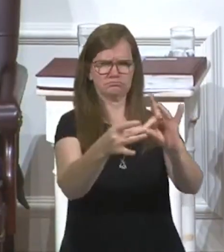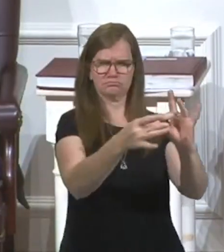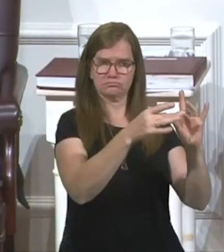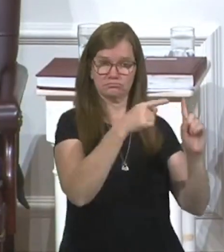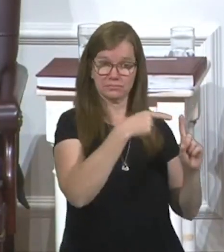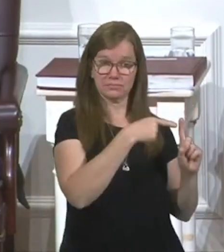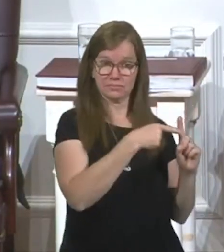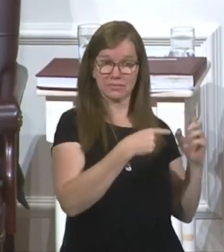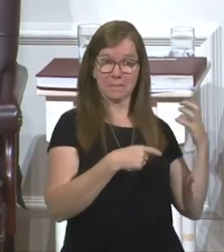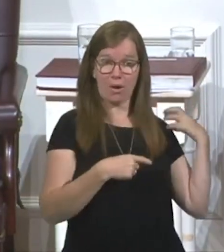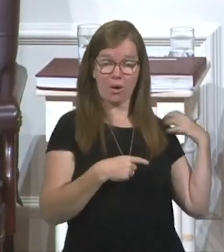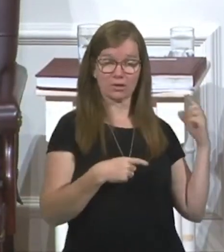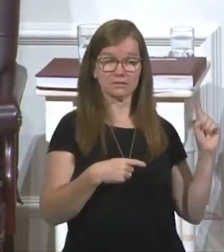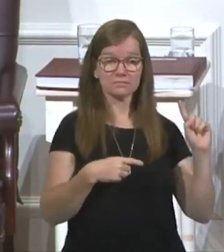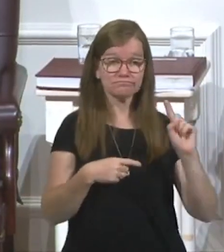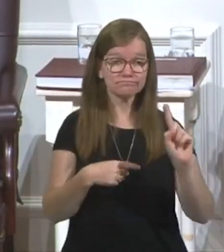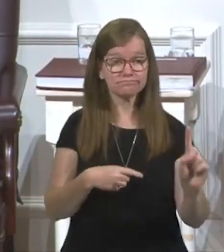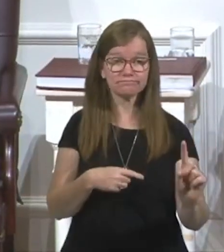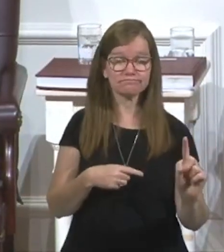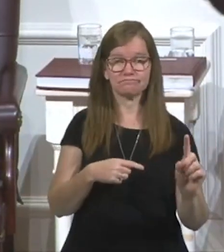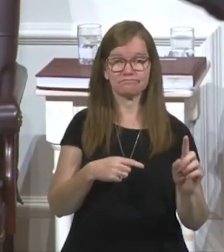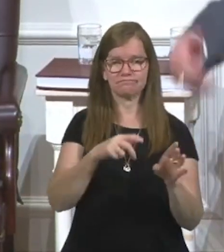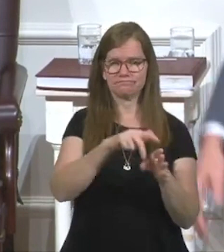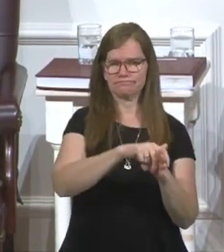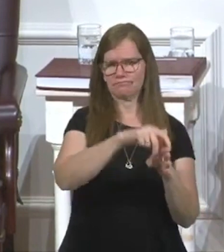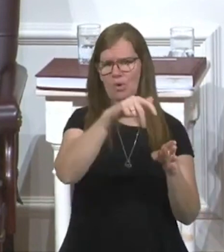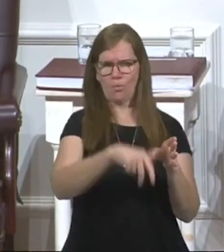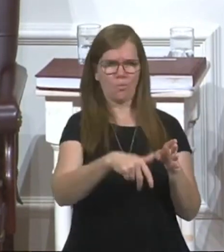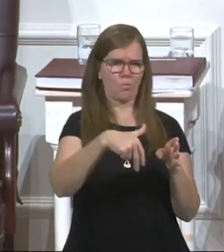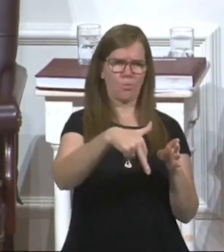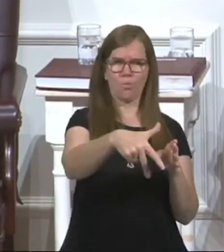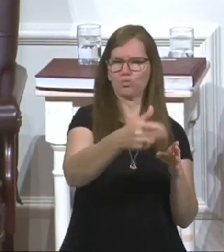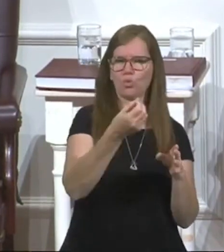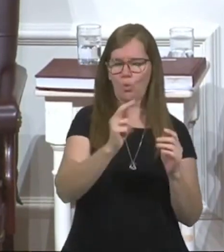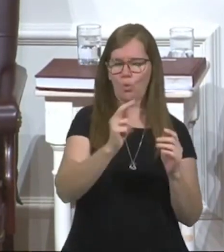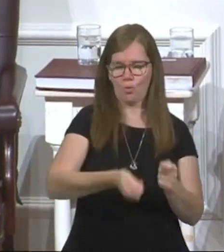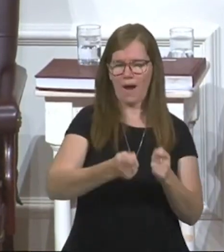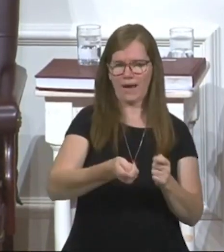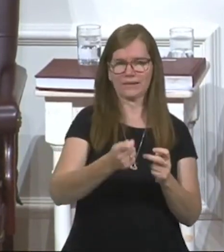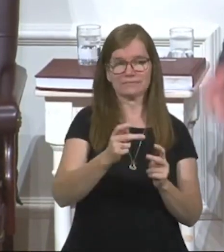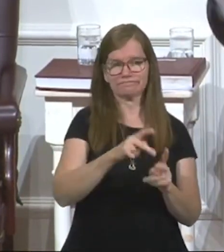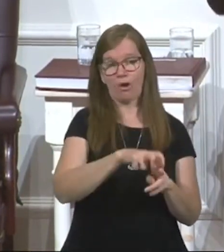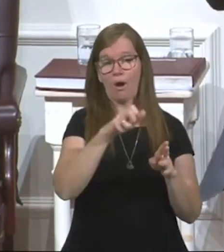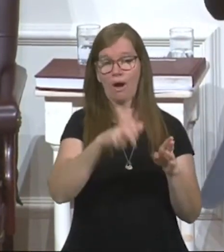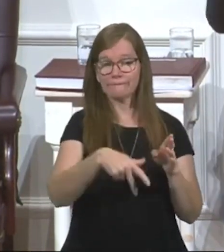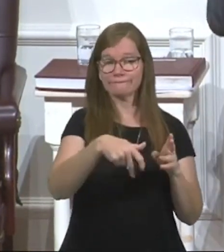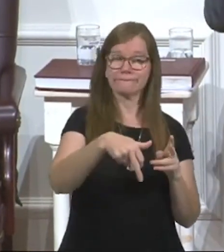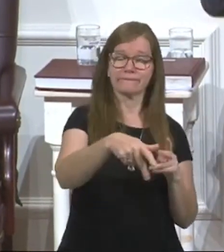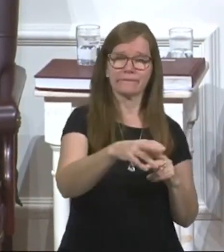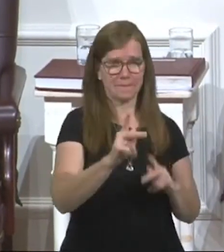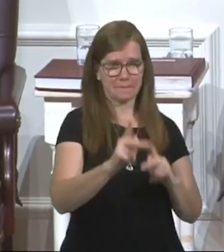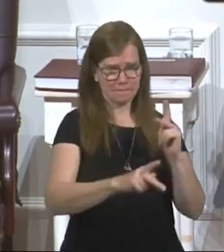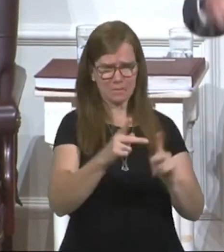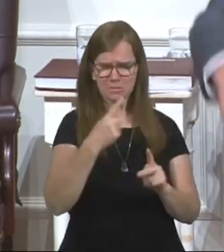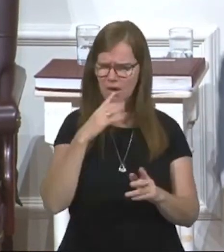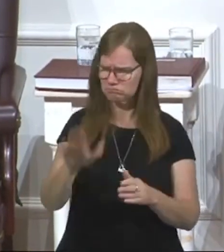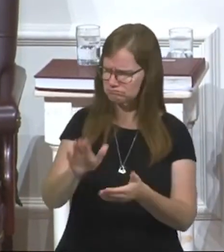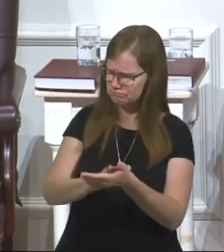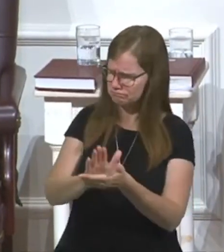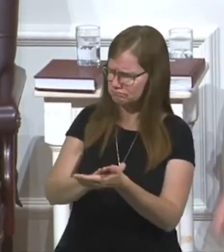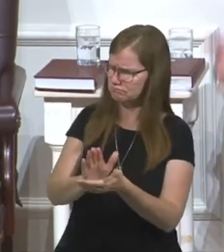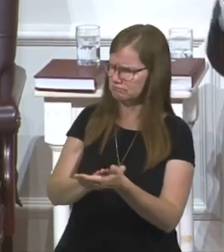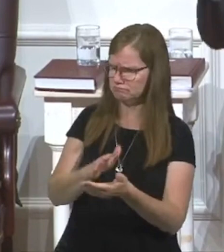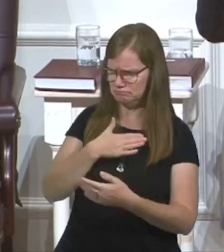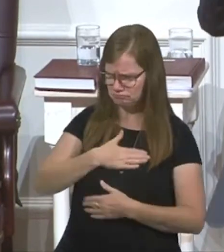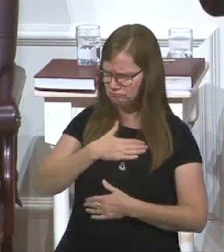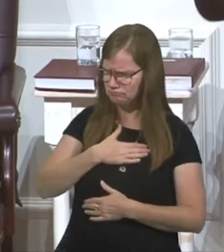as his boss maybe went someplace and got off his horse someplace or off of his wagon, people said, mister, I really appreciate what you did